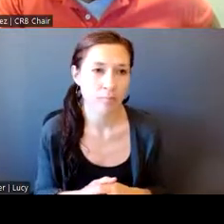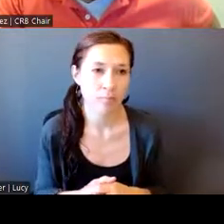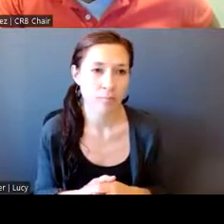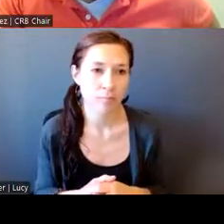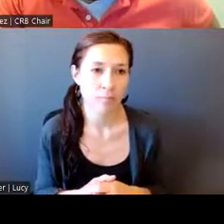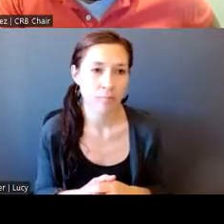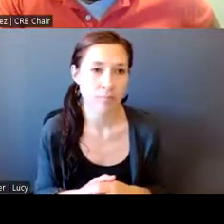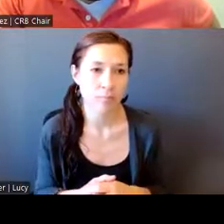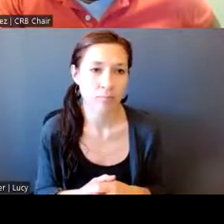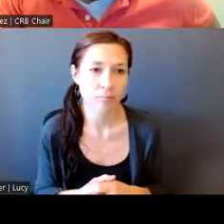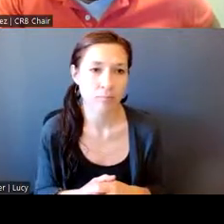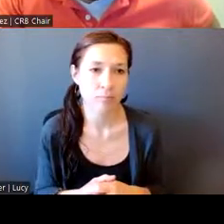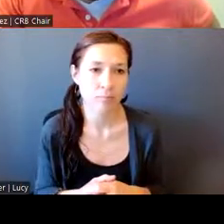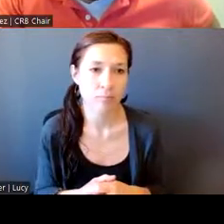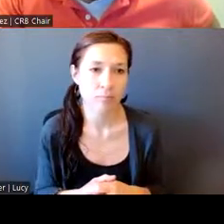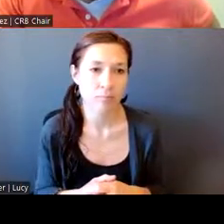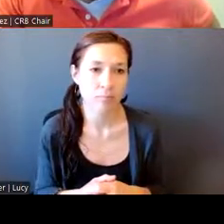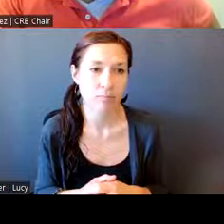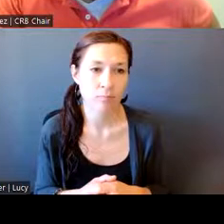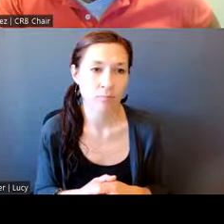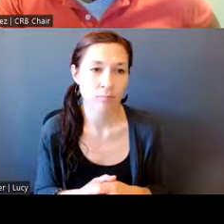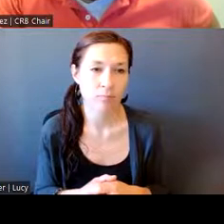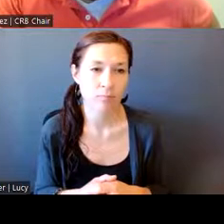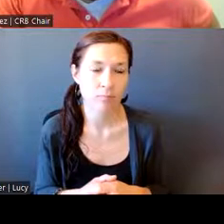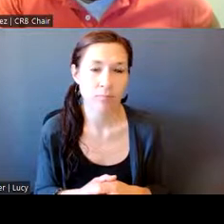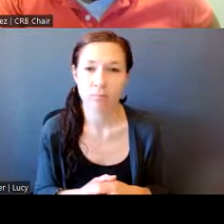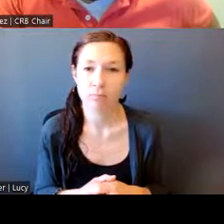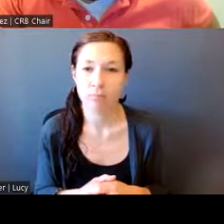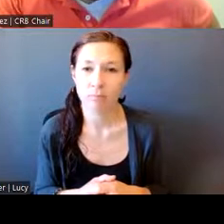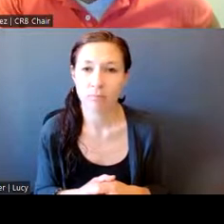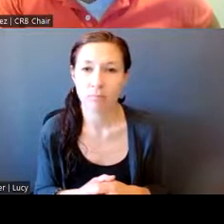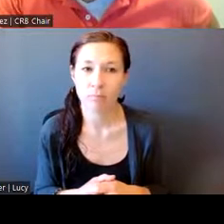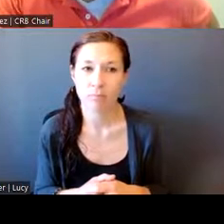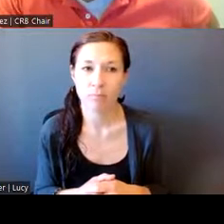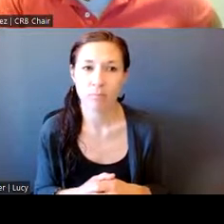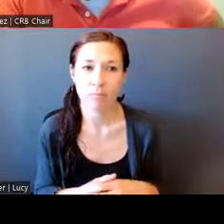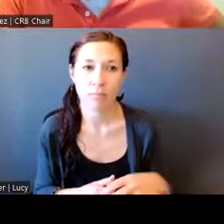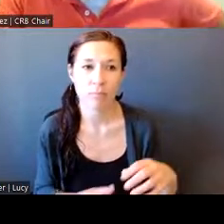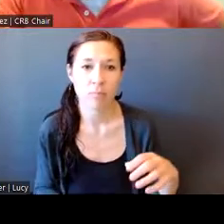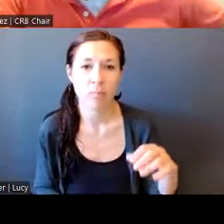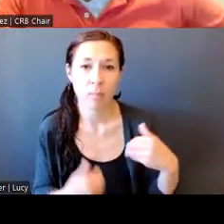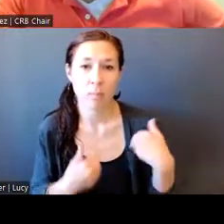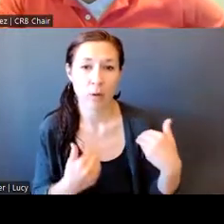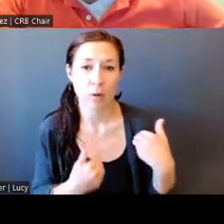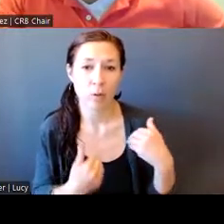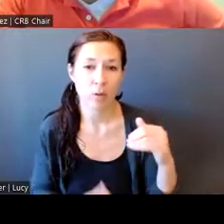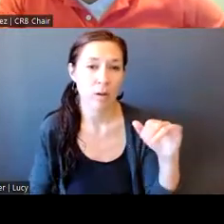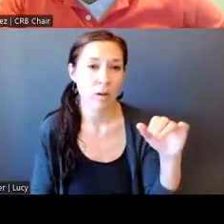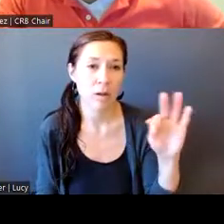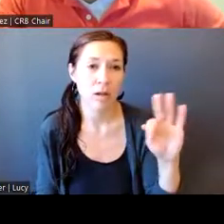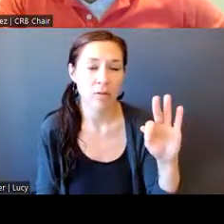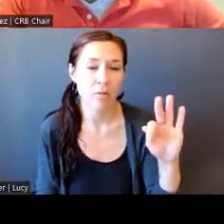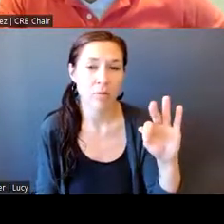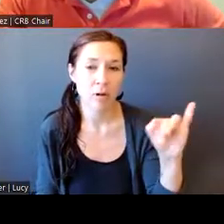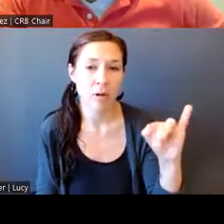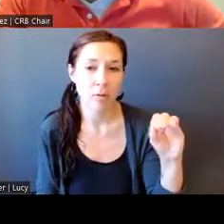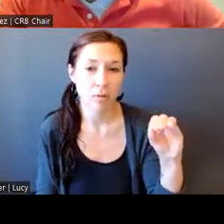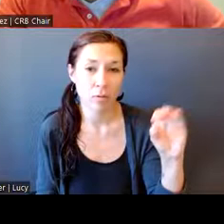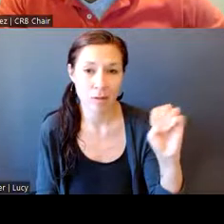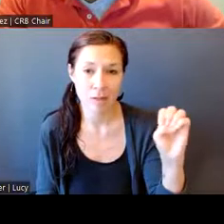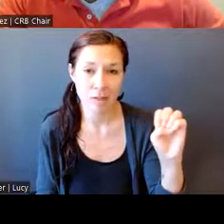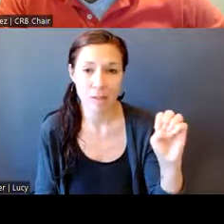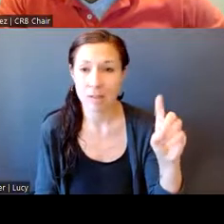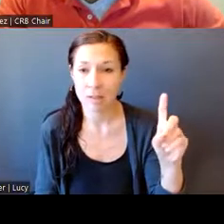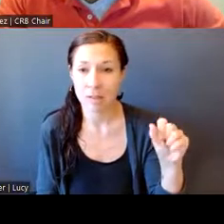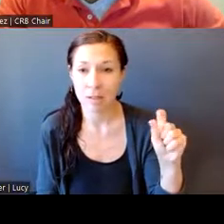So here we have youth FOIE data, which we're also –